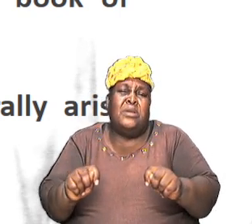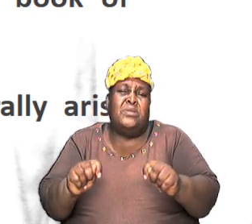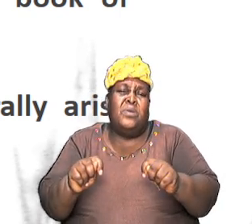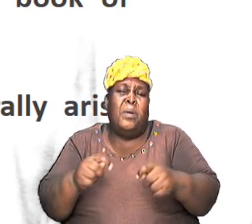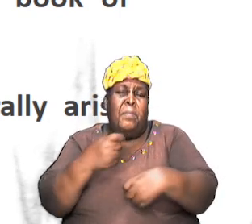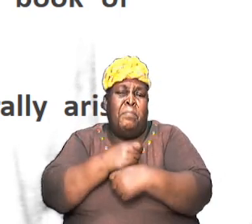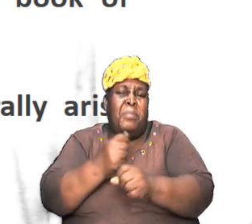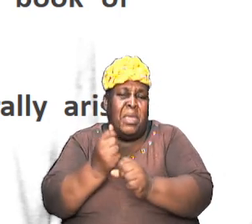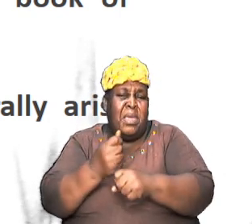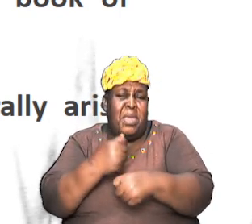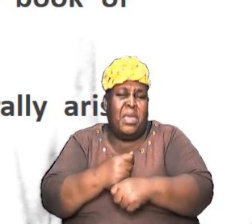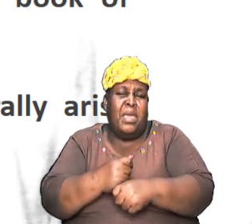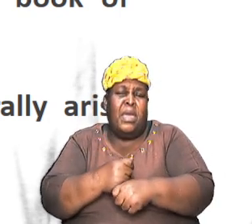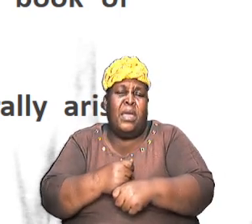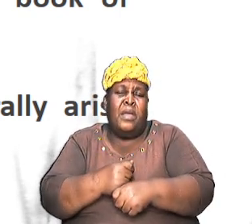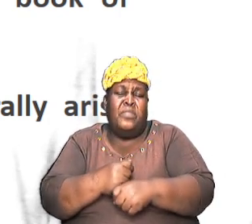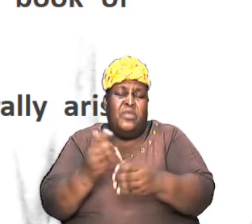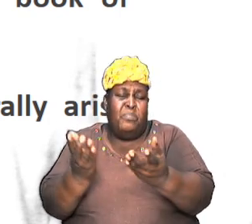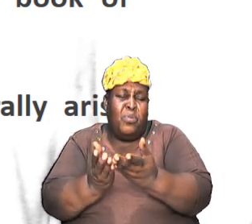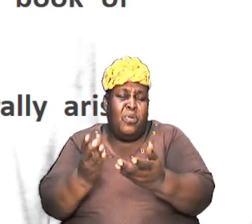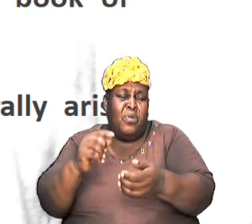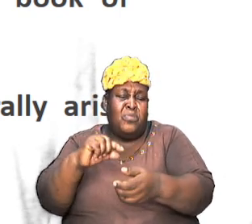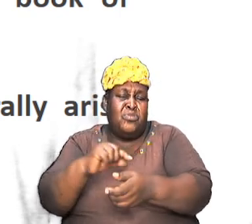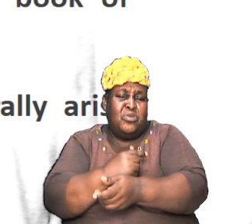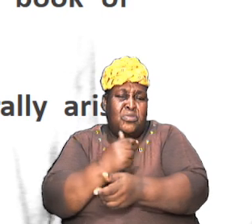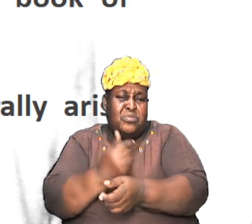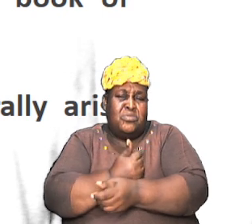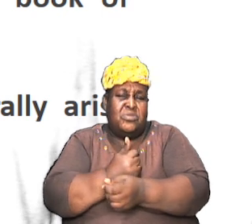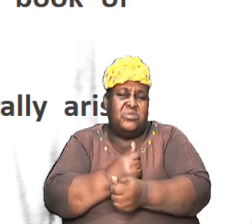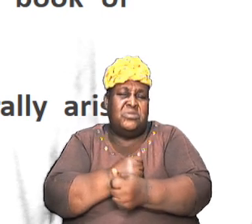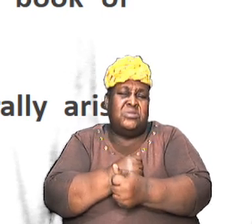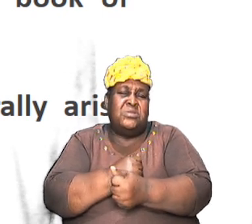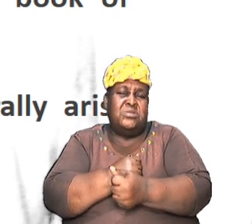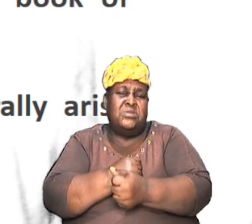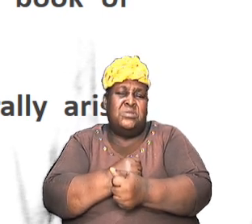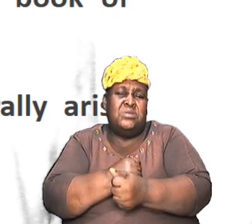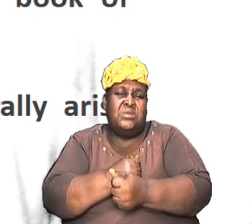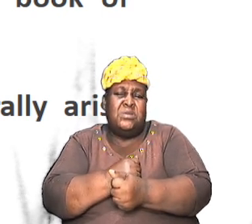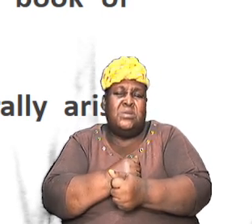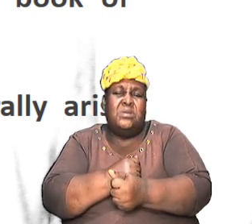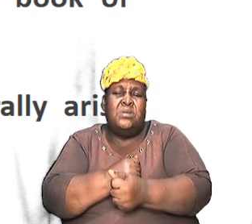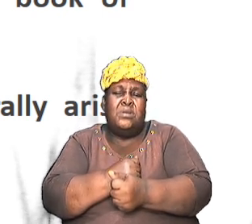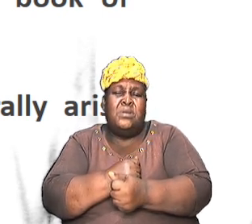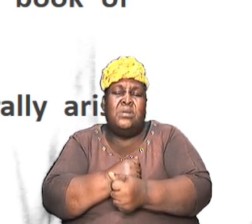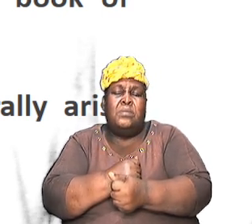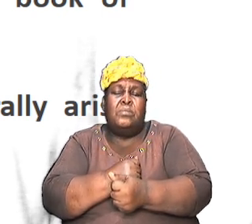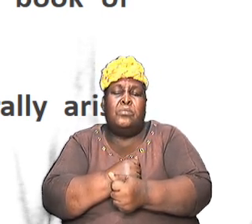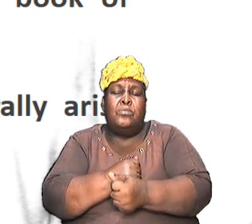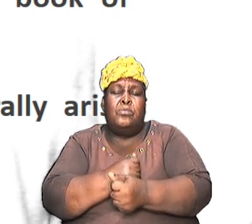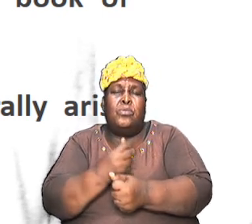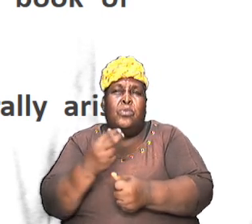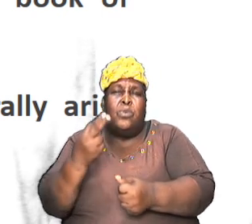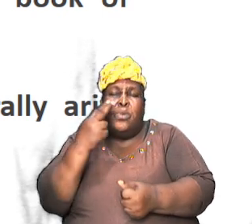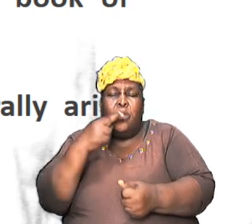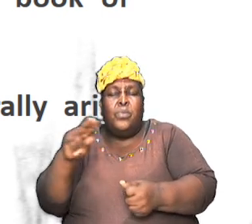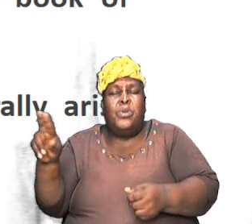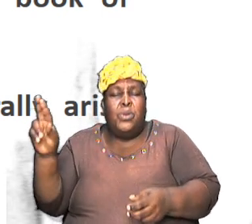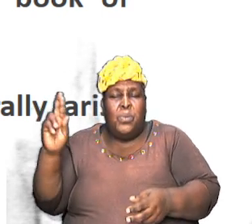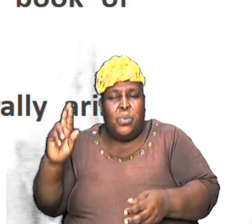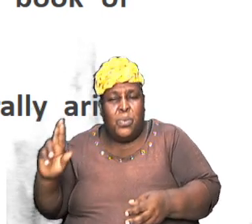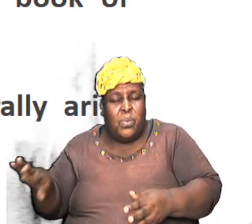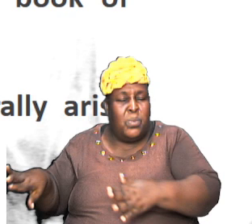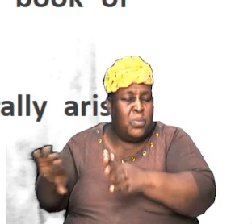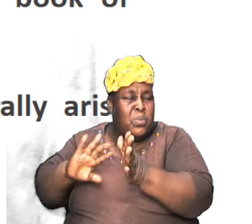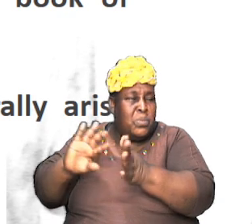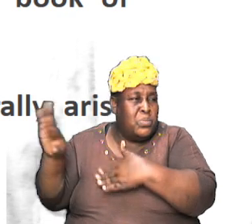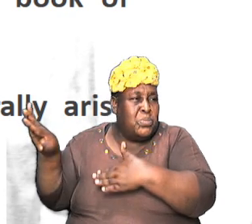spanner in the authenticity or the validity of the book of Genesis he